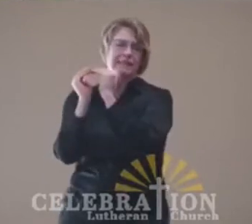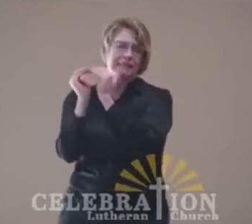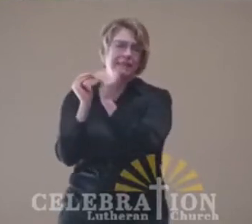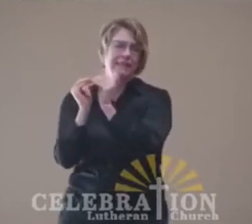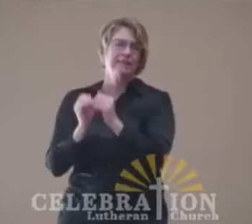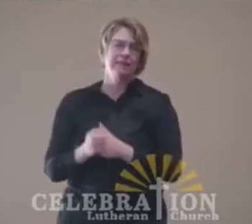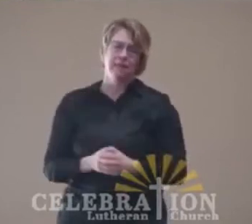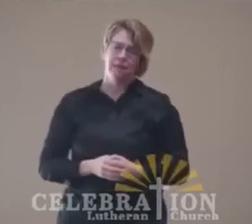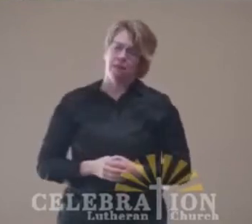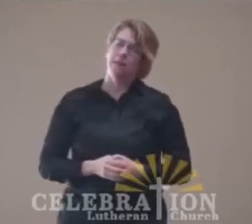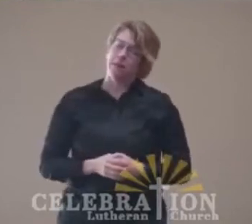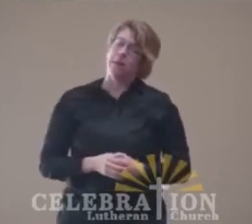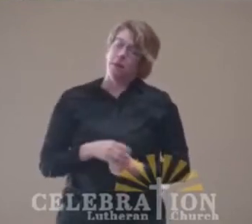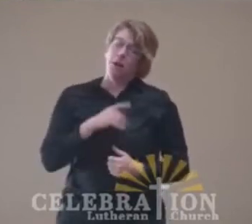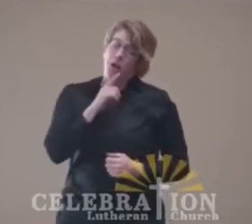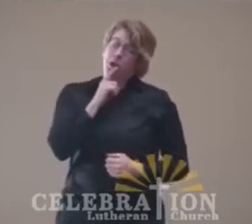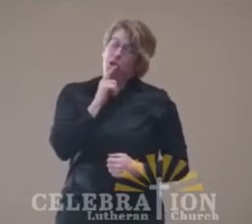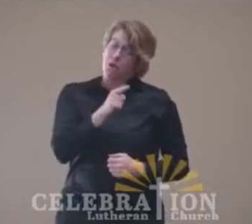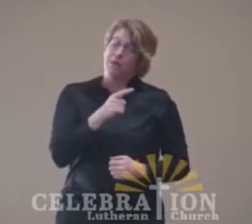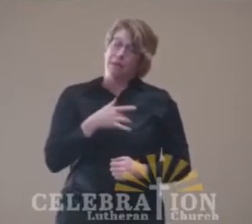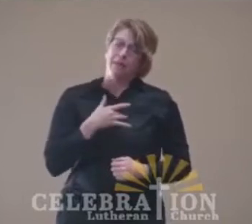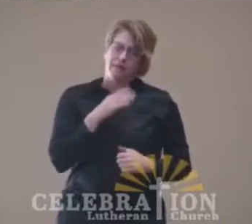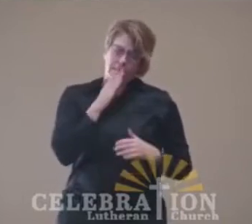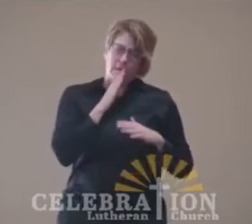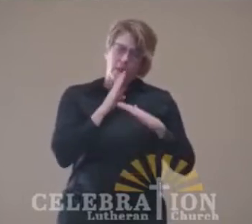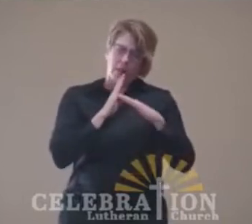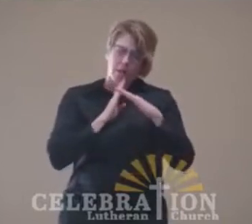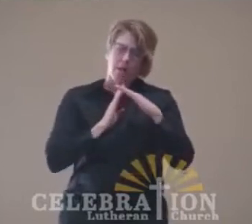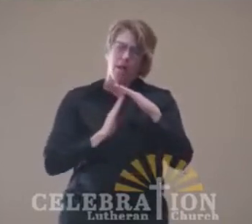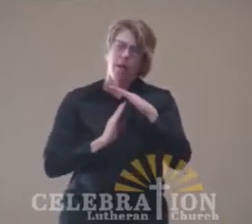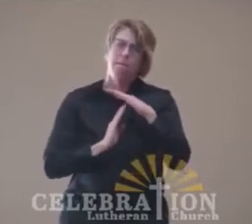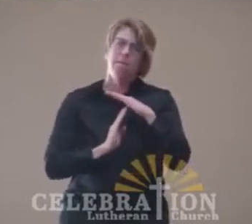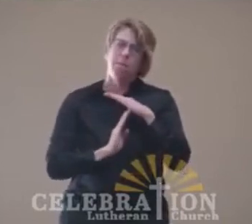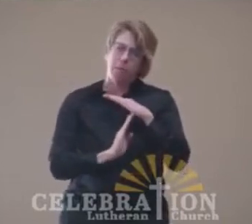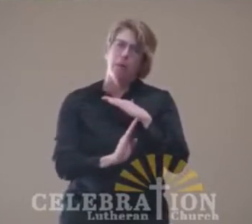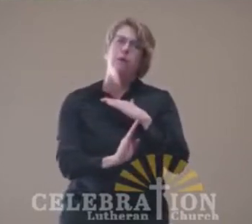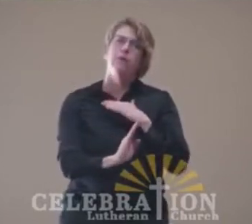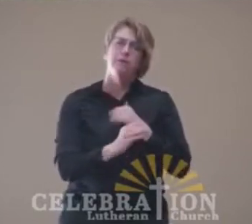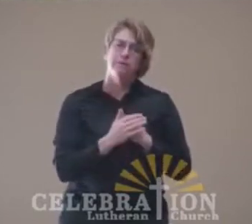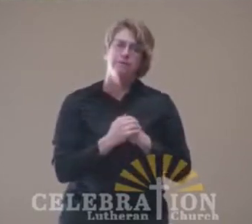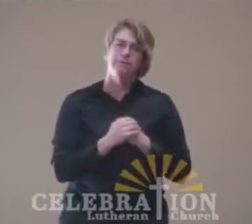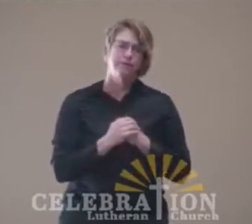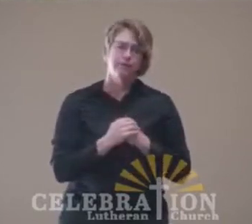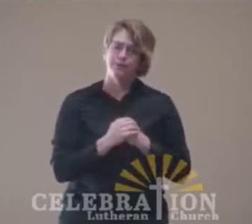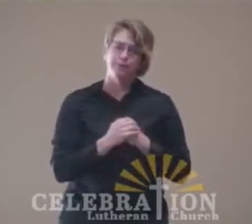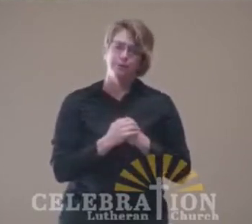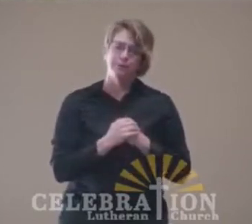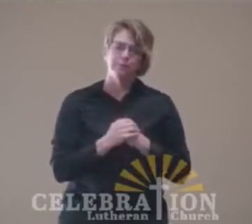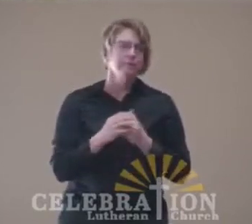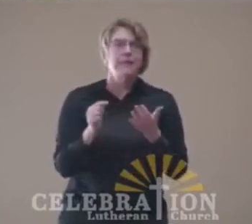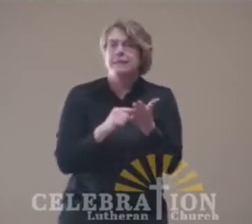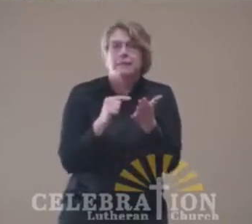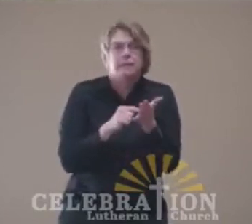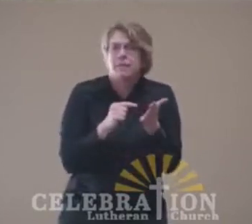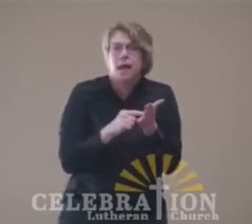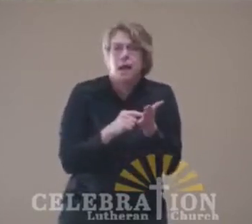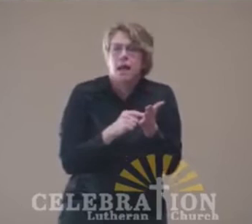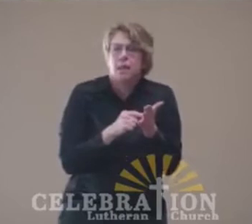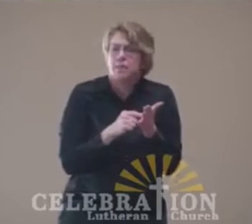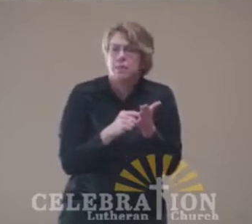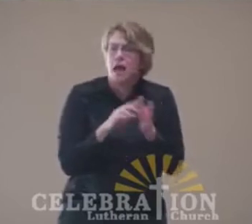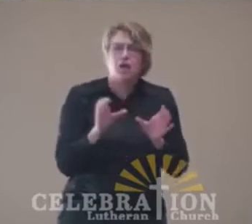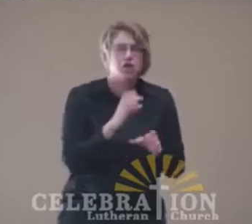It's a humbling step to take. To admit, I don't get it right most of the time.